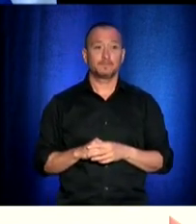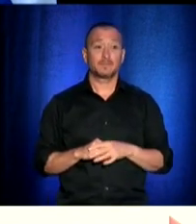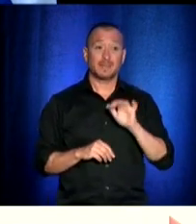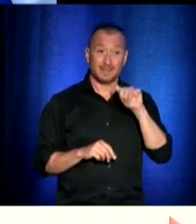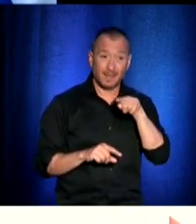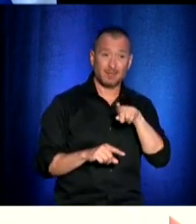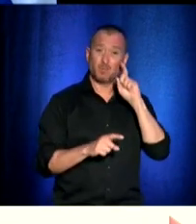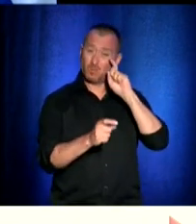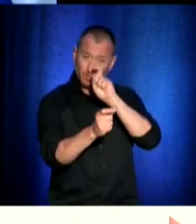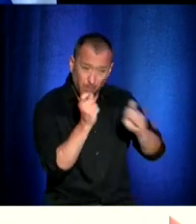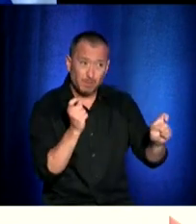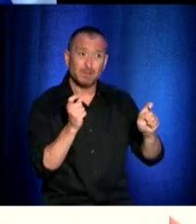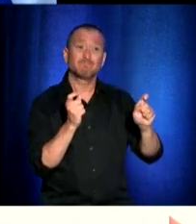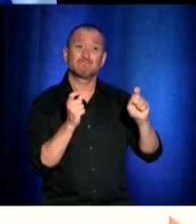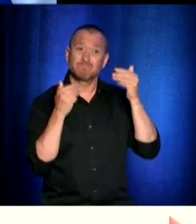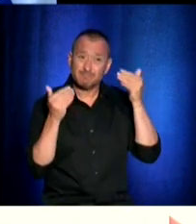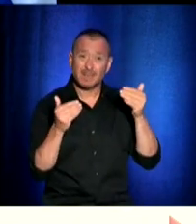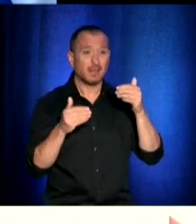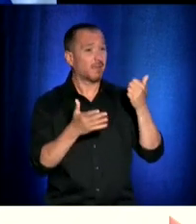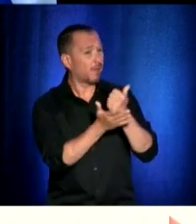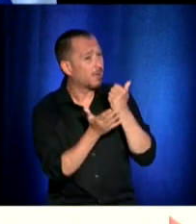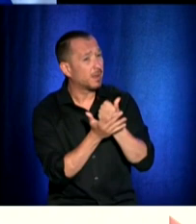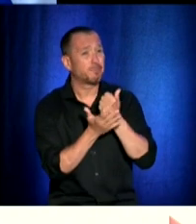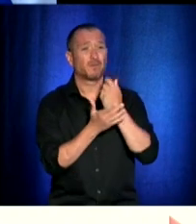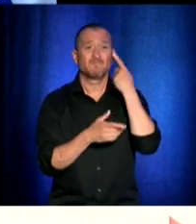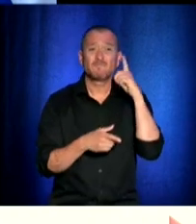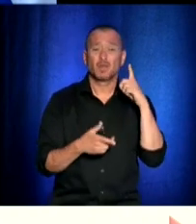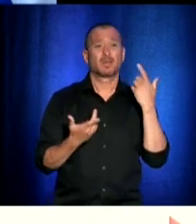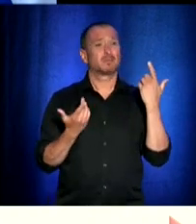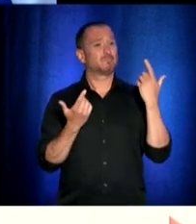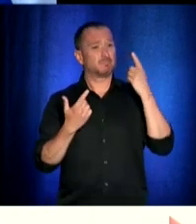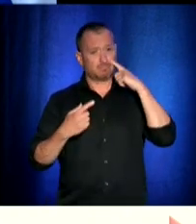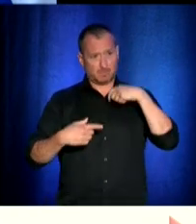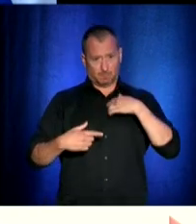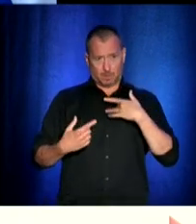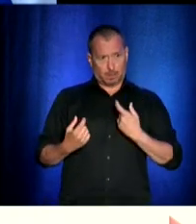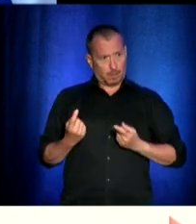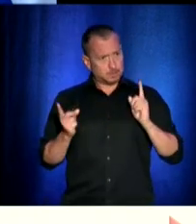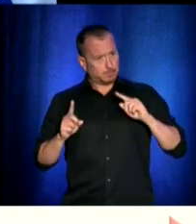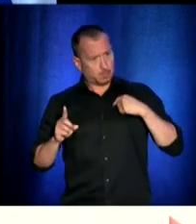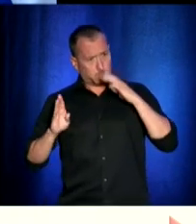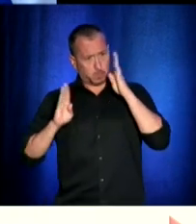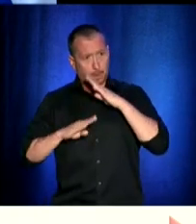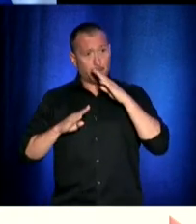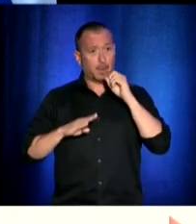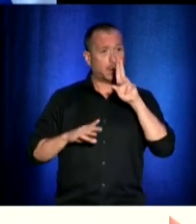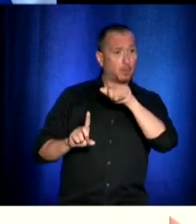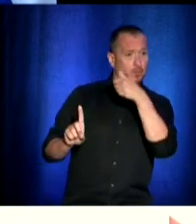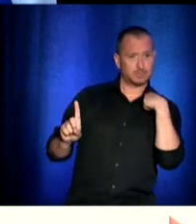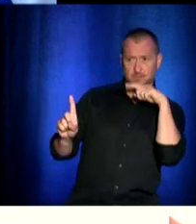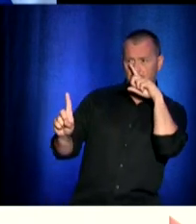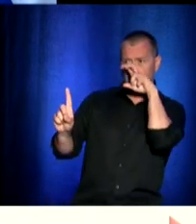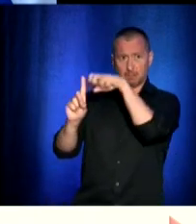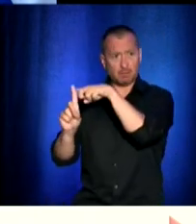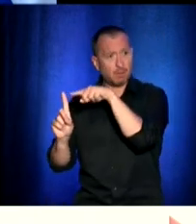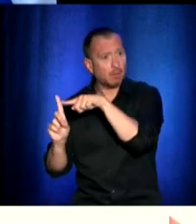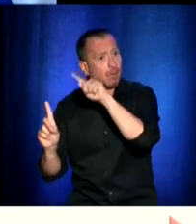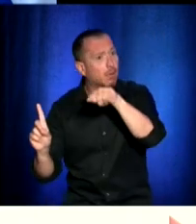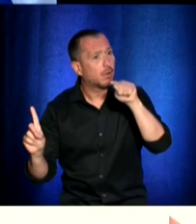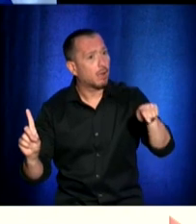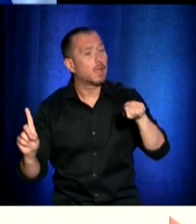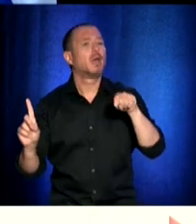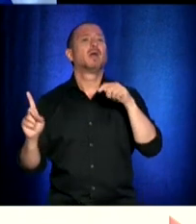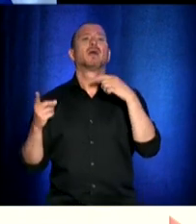You have to do something when you see that you're in trouble before doing something terrible,